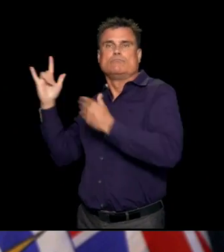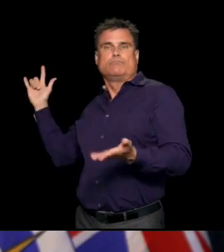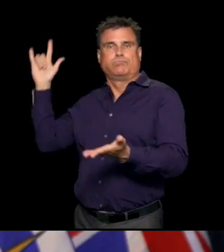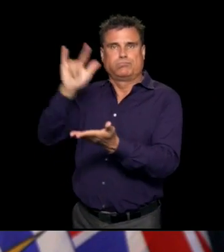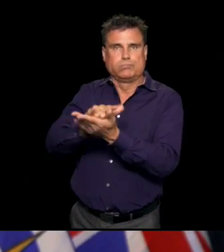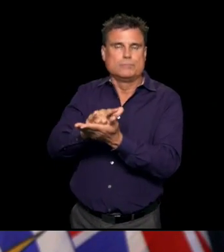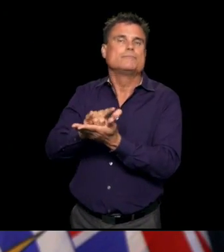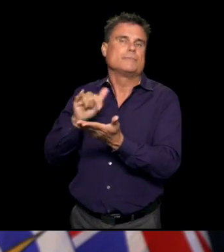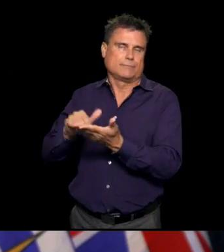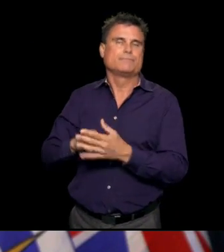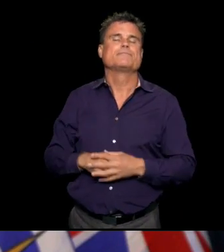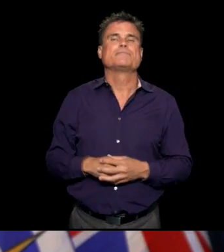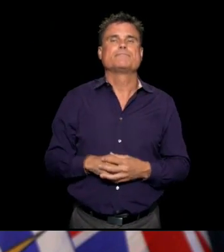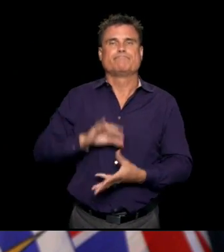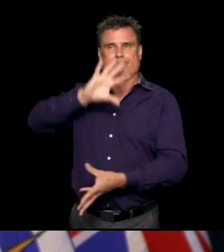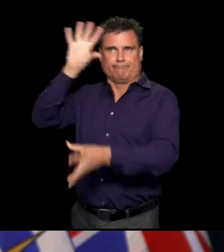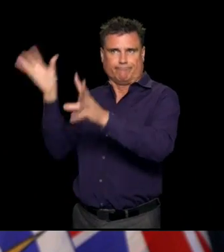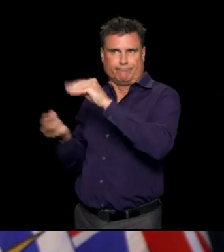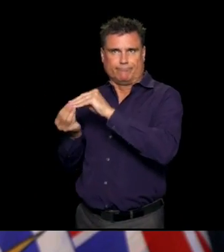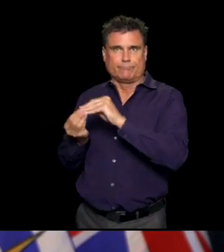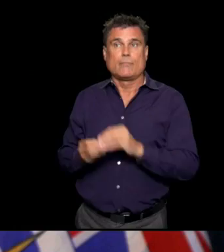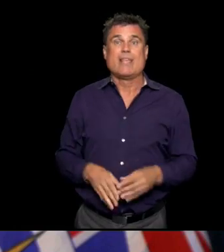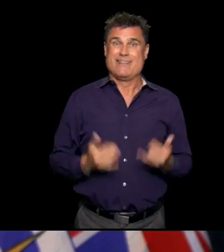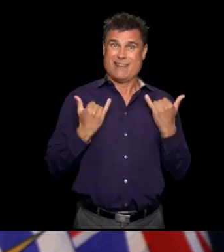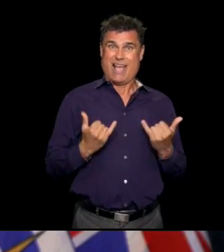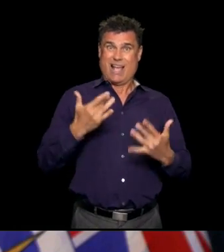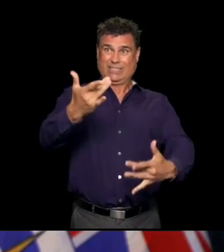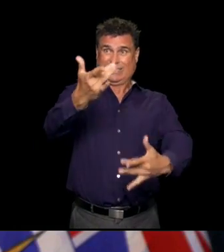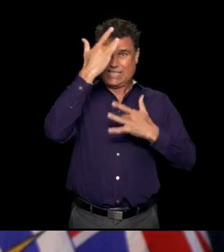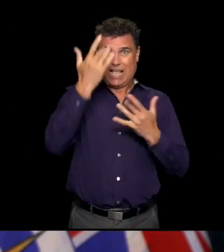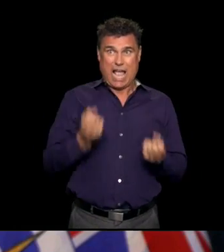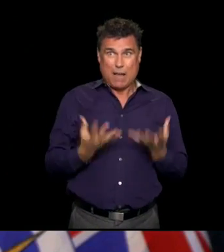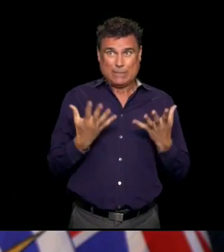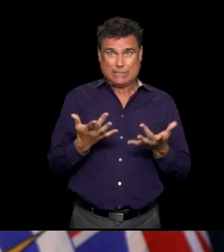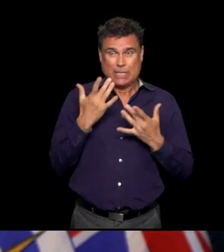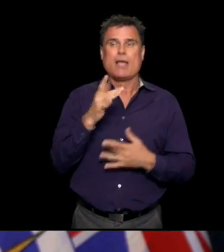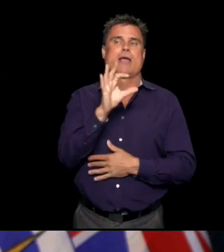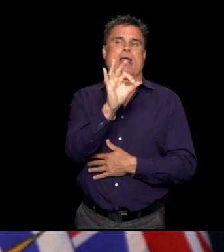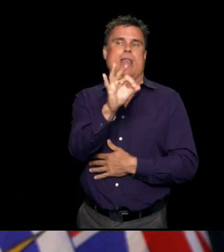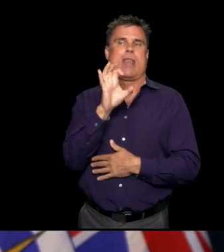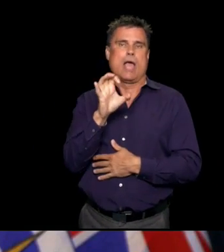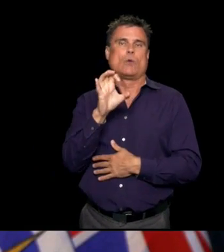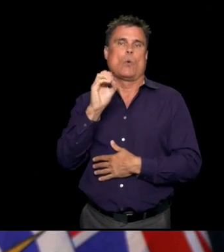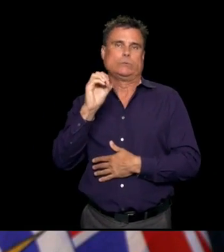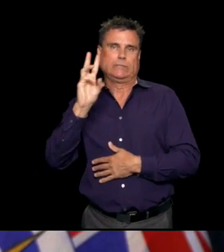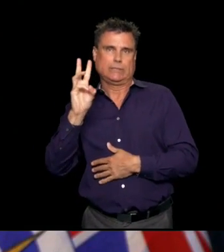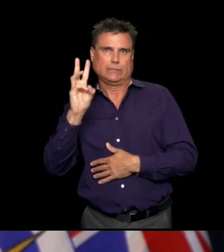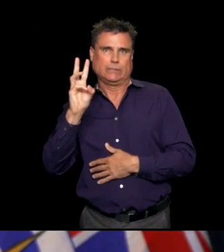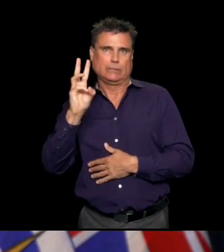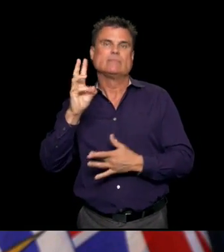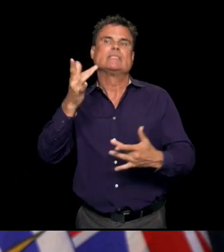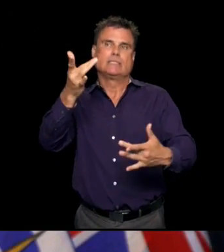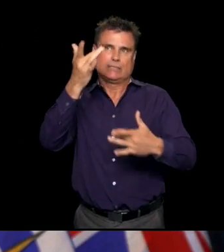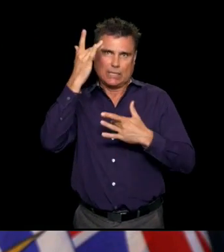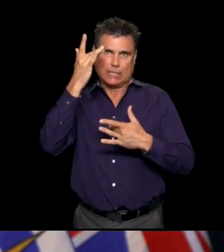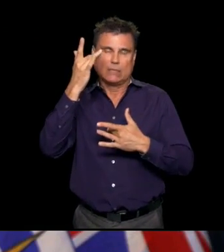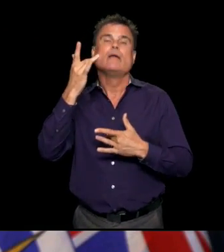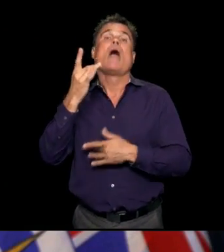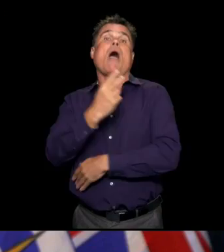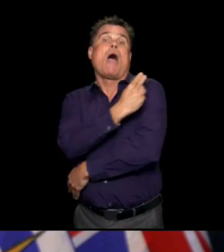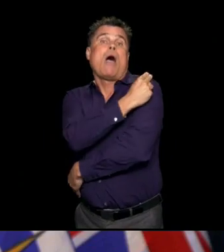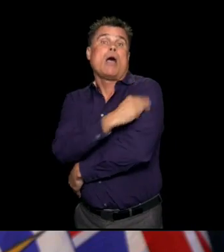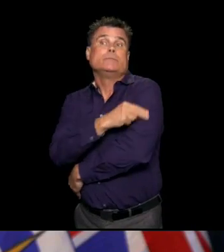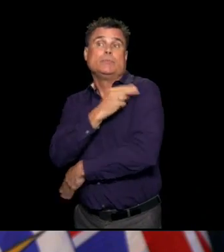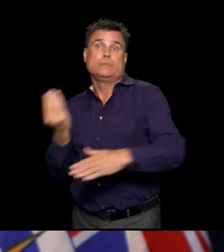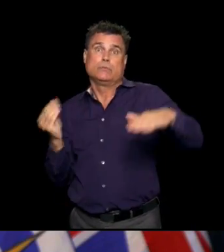78 people who reside outside of Canada. We have 906 active cases around BC right now, of whom